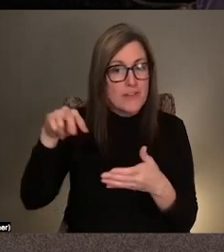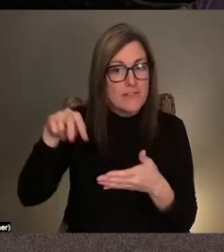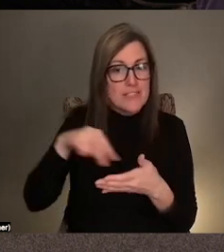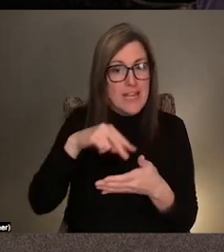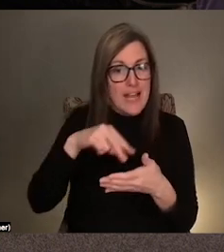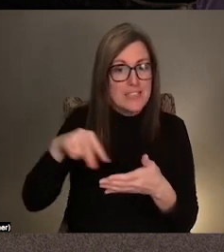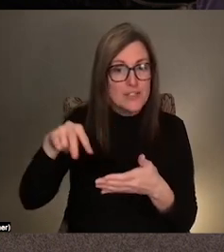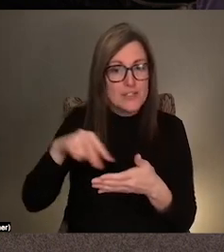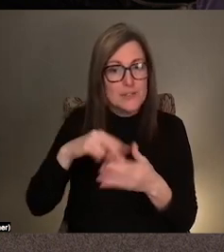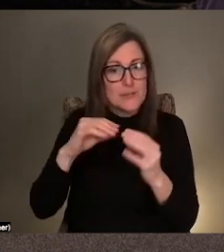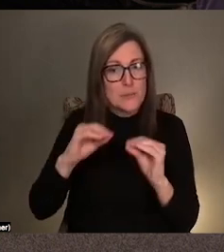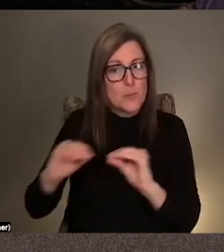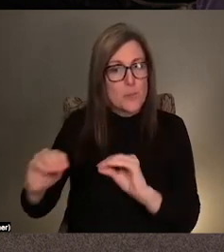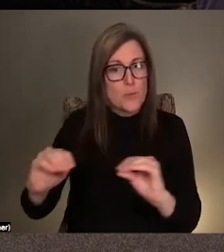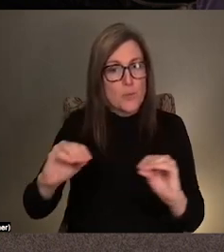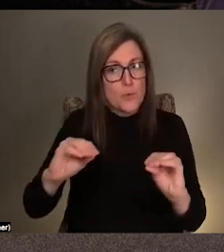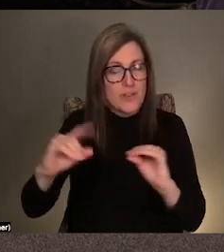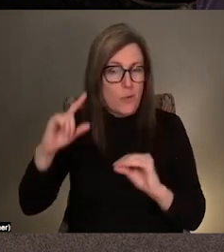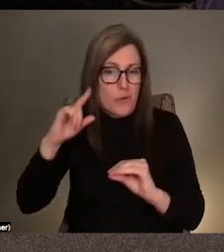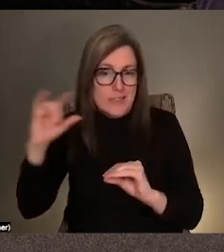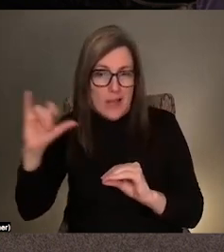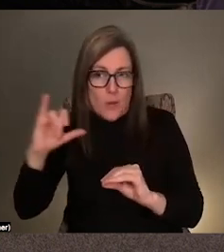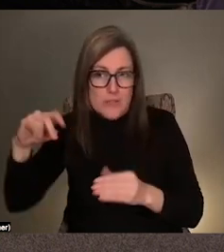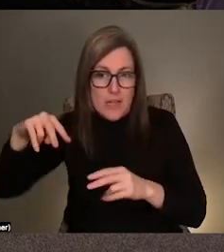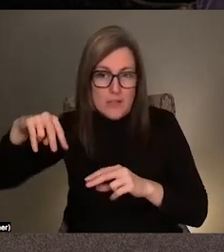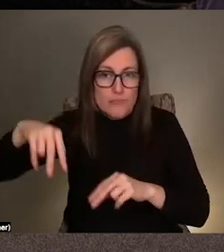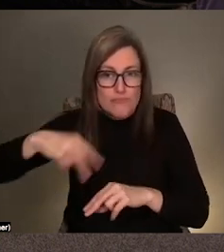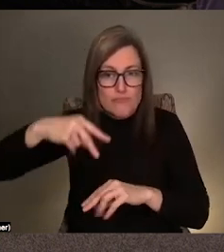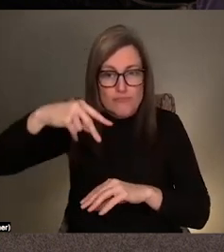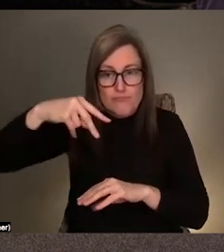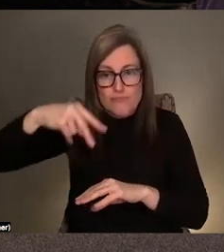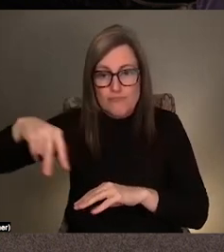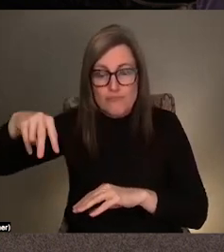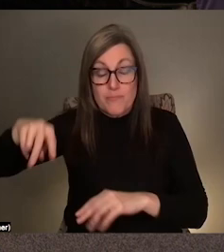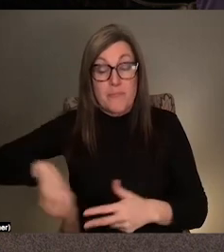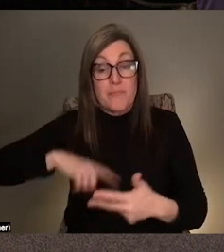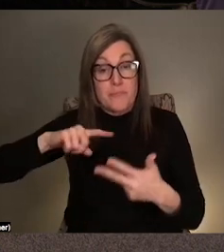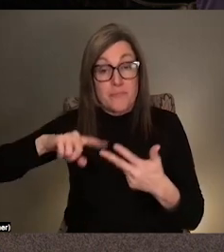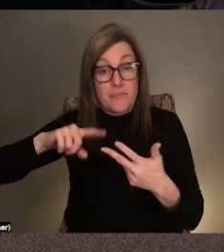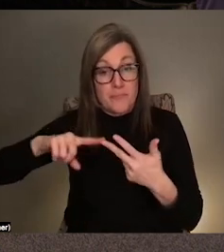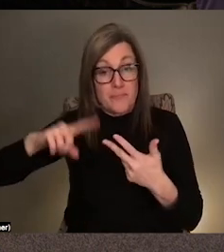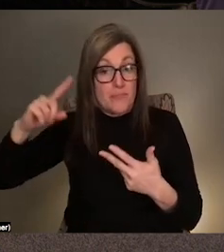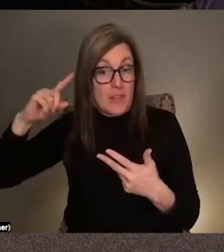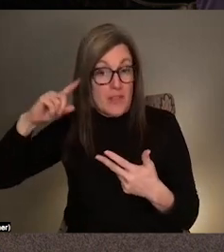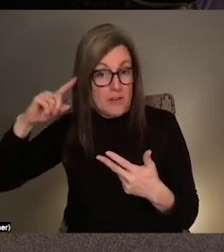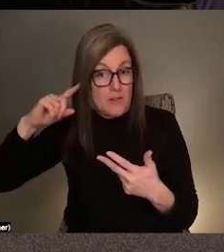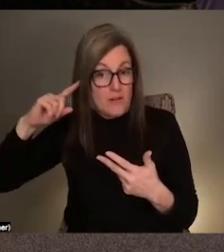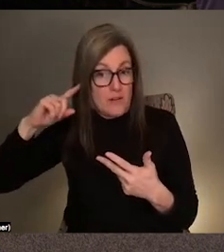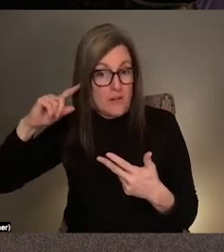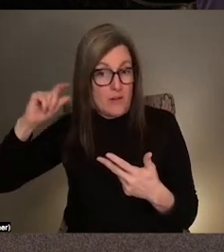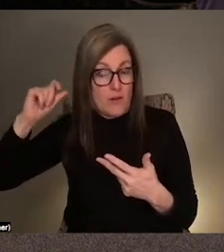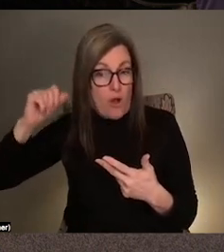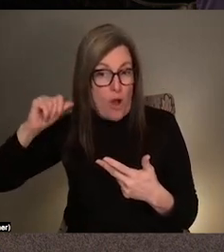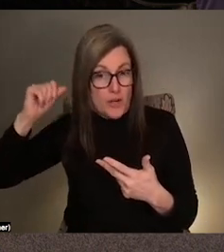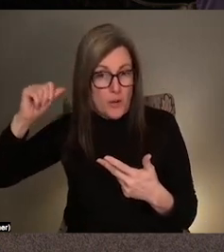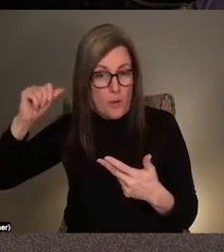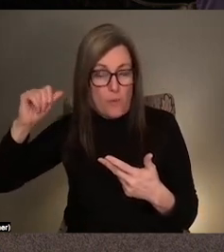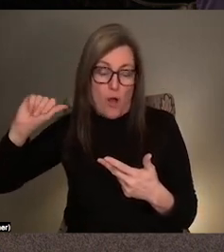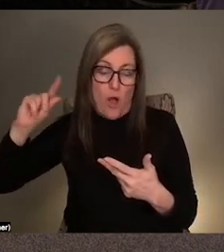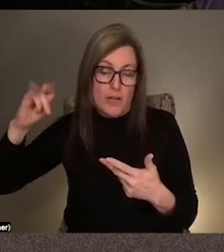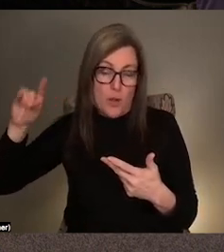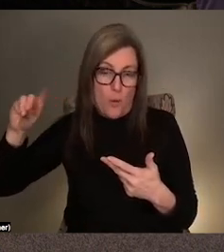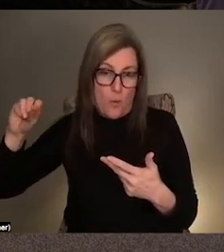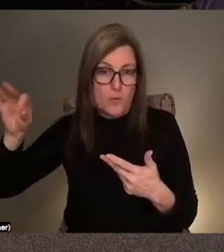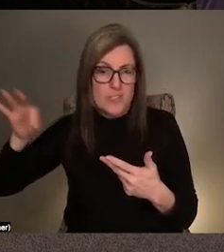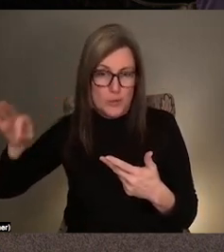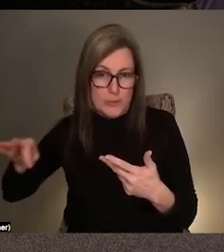And then the third channel is audio description of a dancer's performance. So maybe to explain it, it